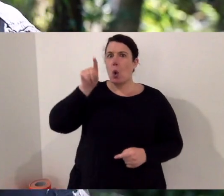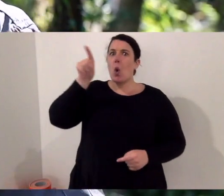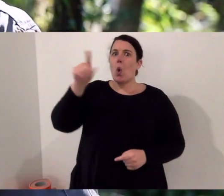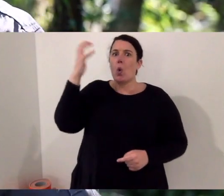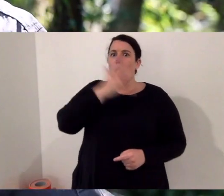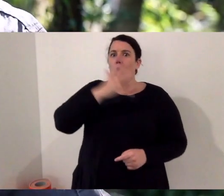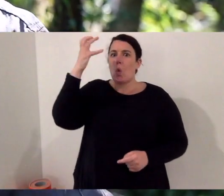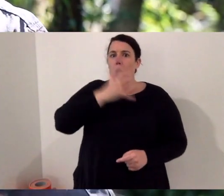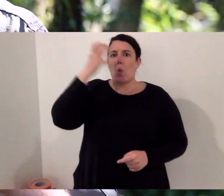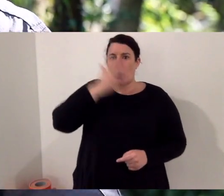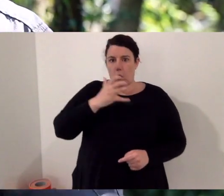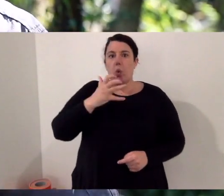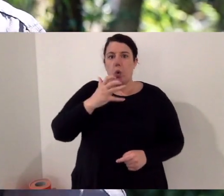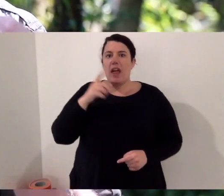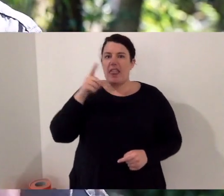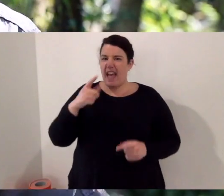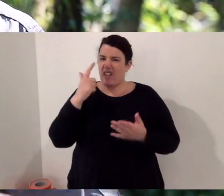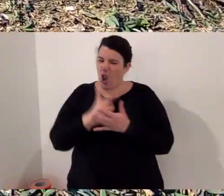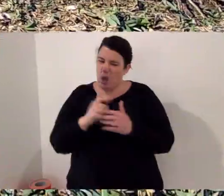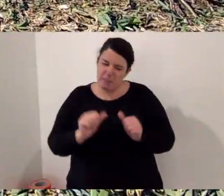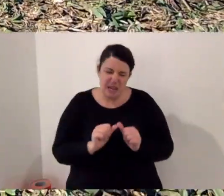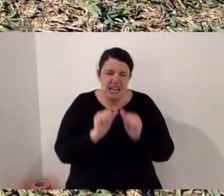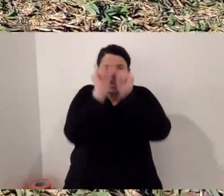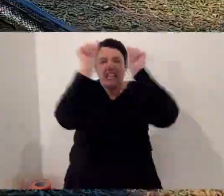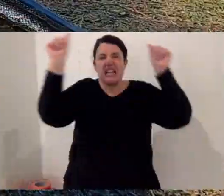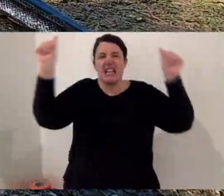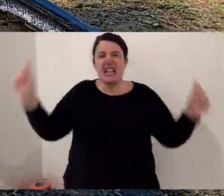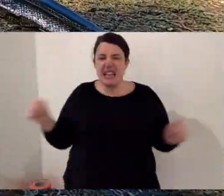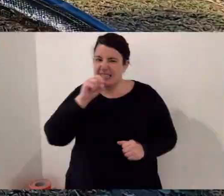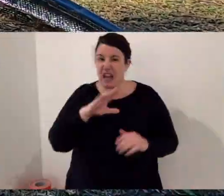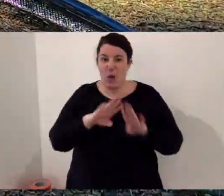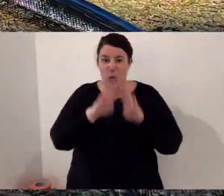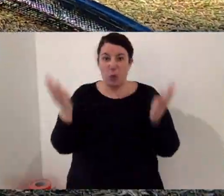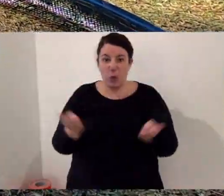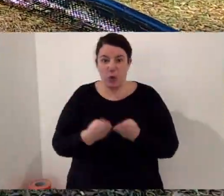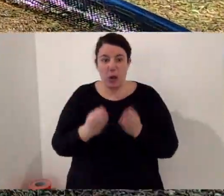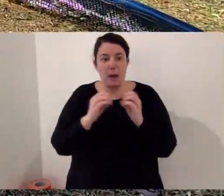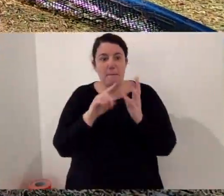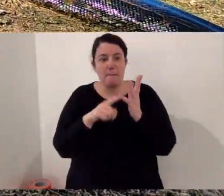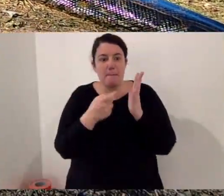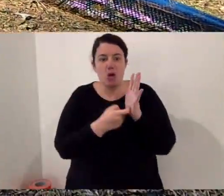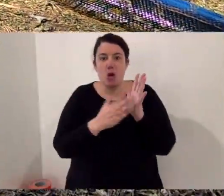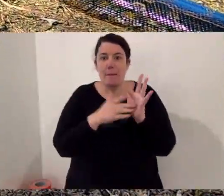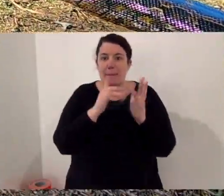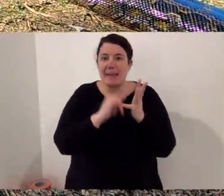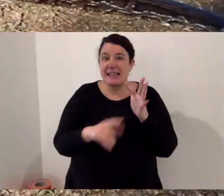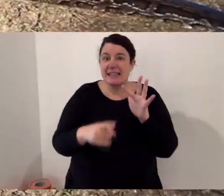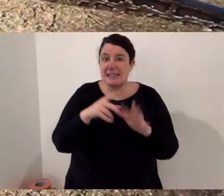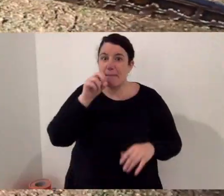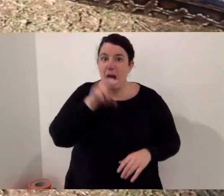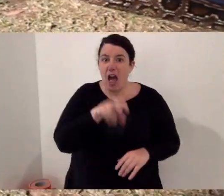Southeast Asia, now we're talking serious pythons. Reticulated pythons, the largest snake on earth.